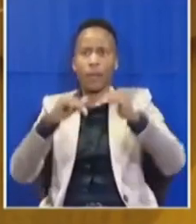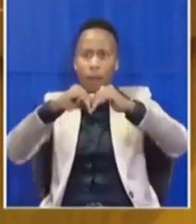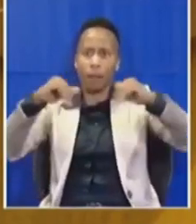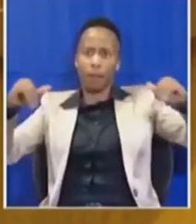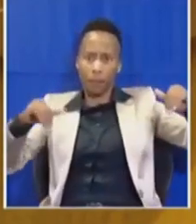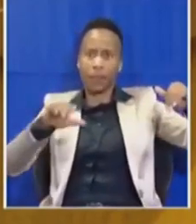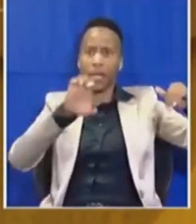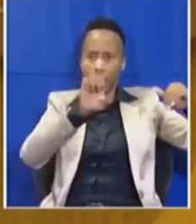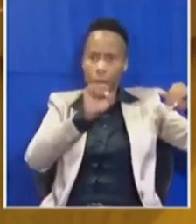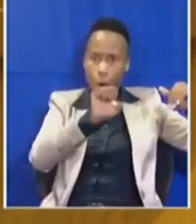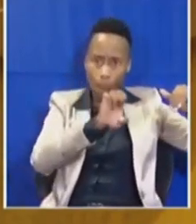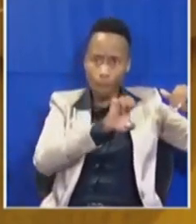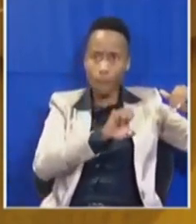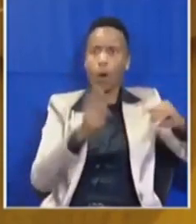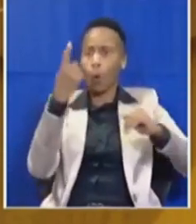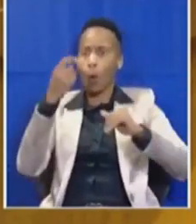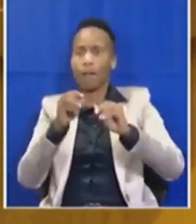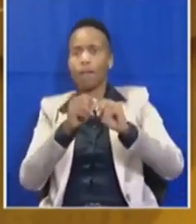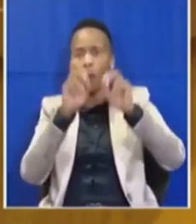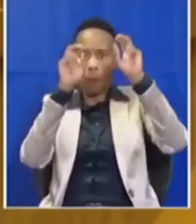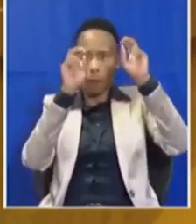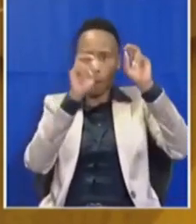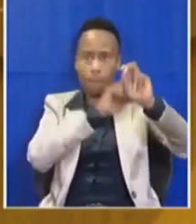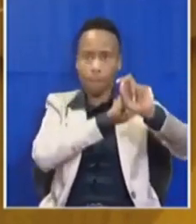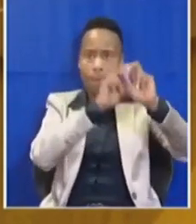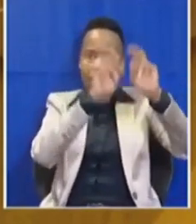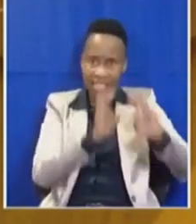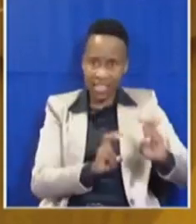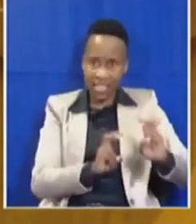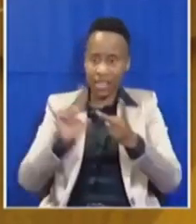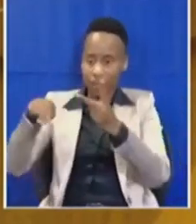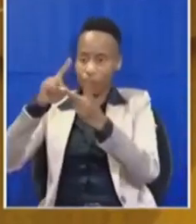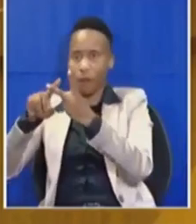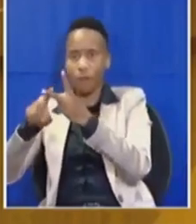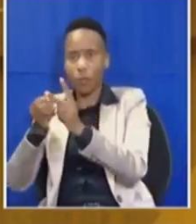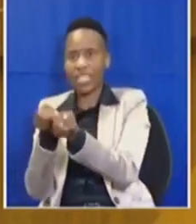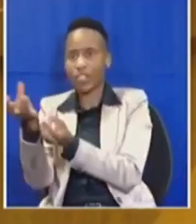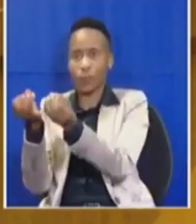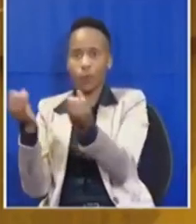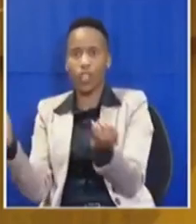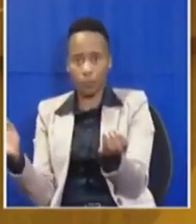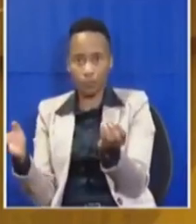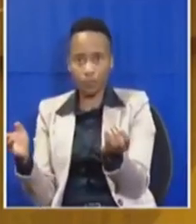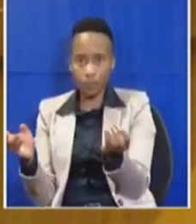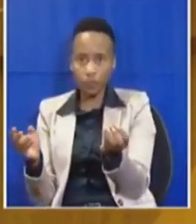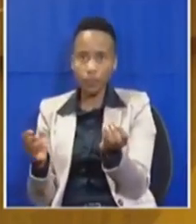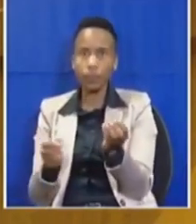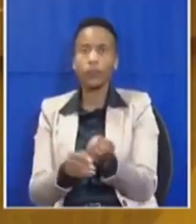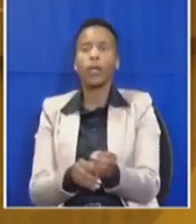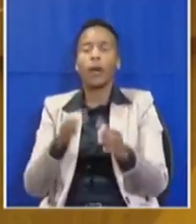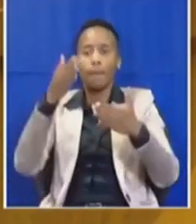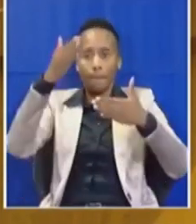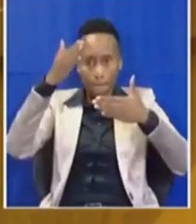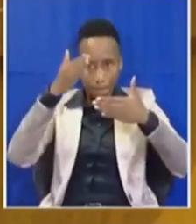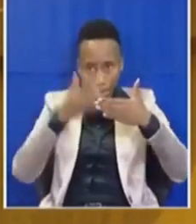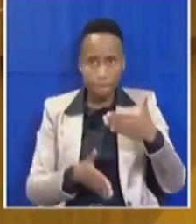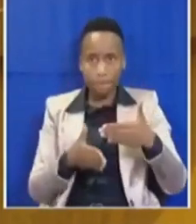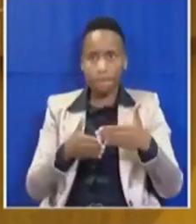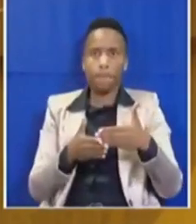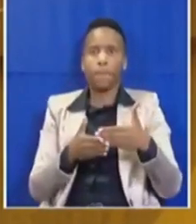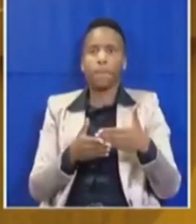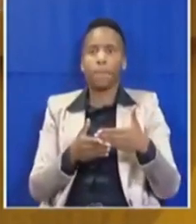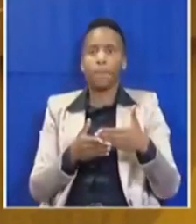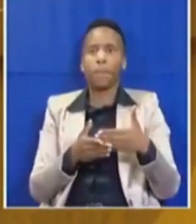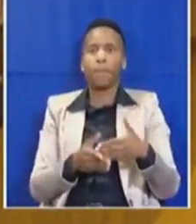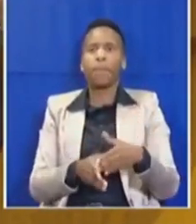businesses, one for power production and the other for distribution. Number two, we must put an end to the stifling ESCOM